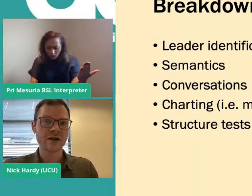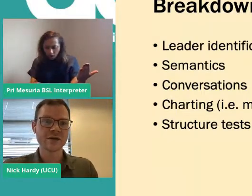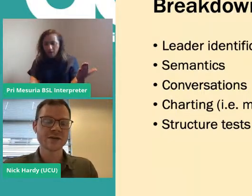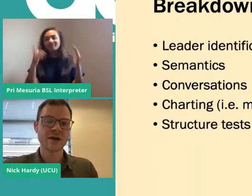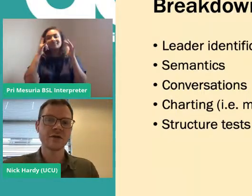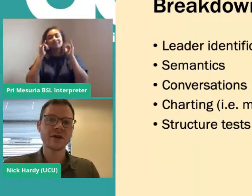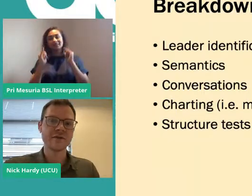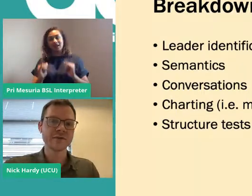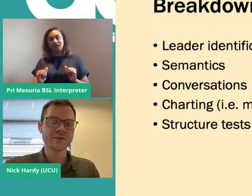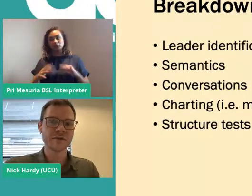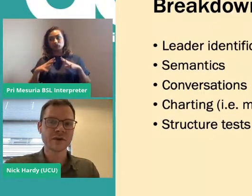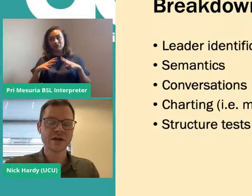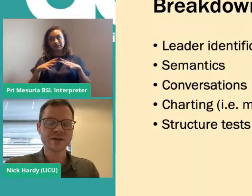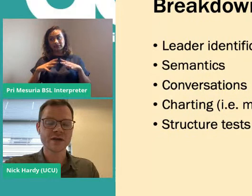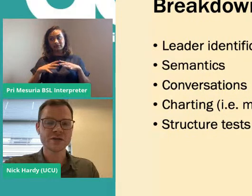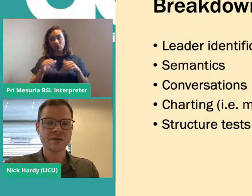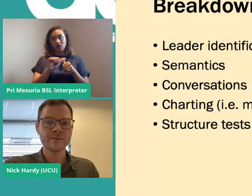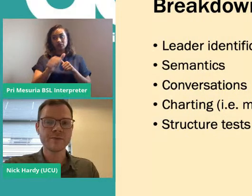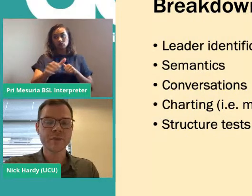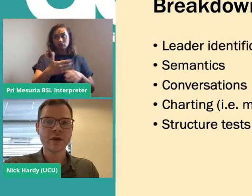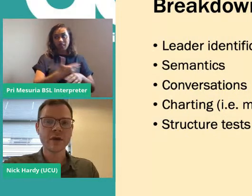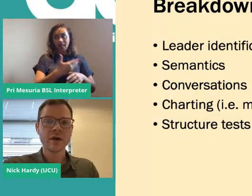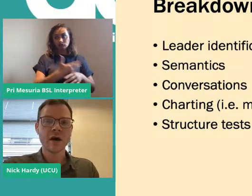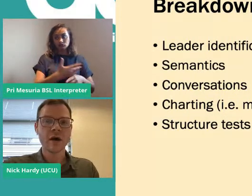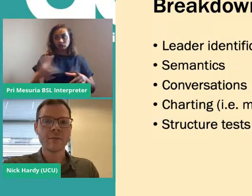of your readiness and your levels of organisation.